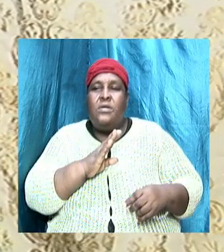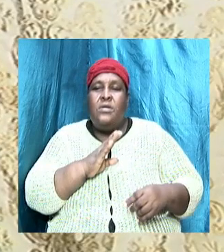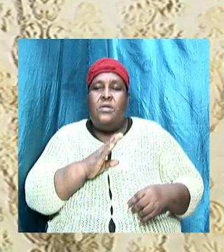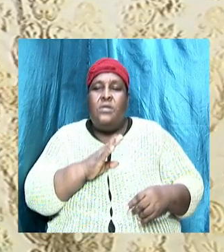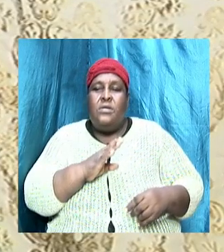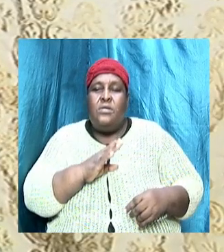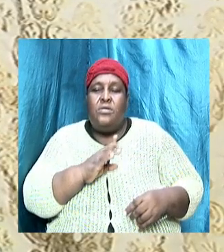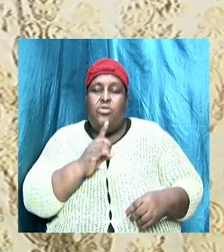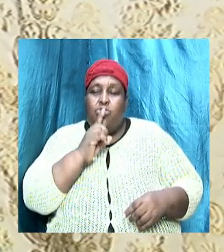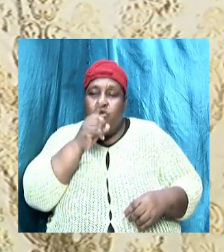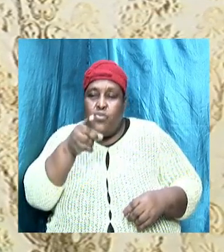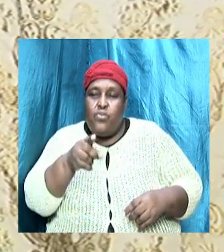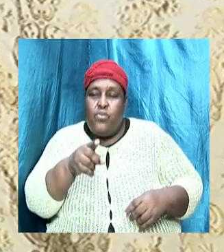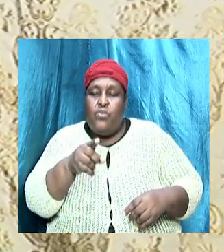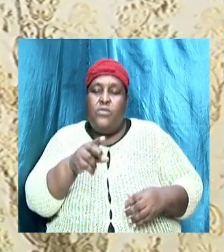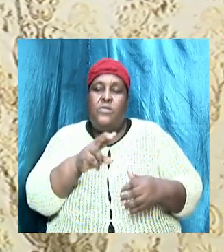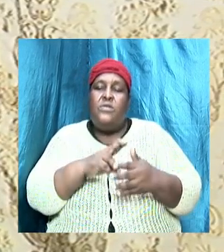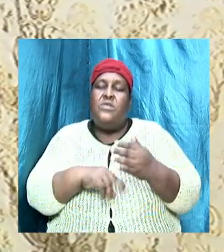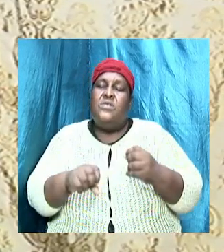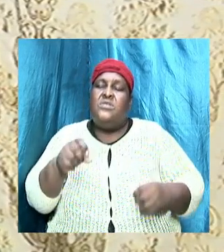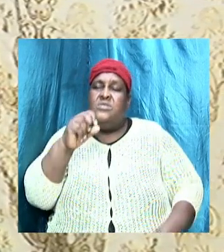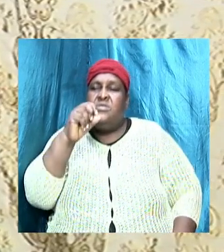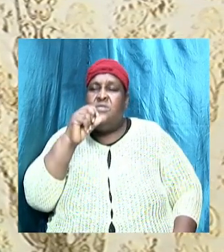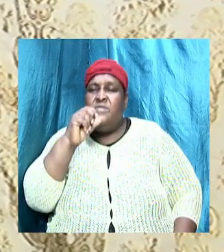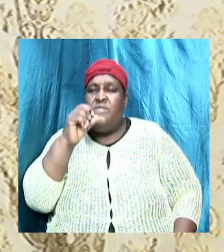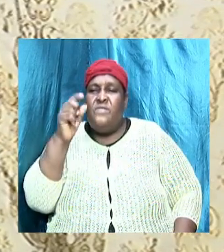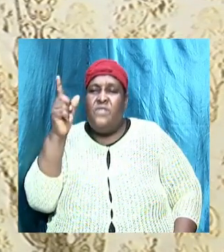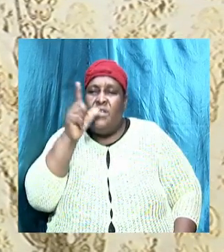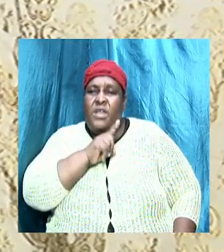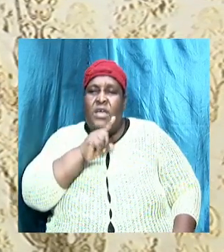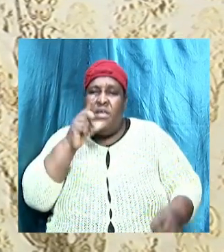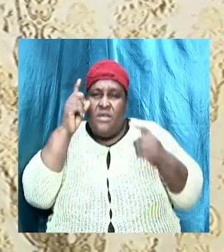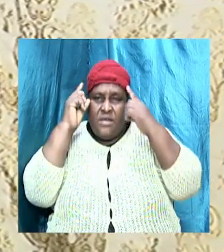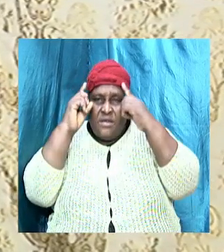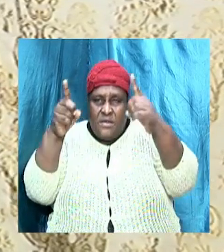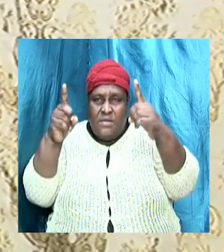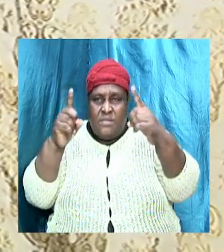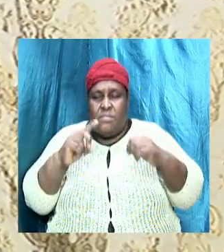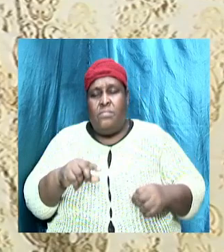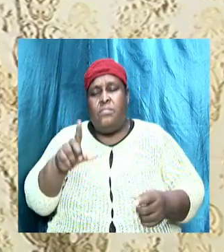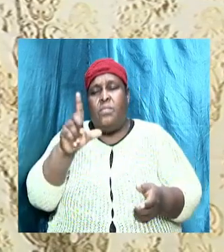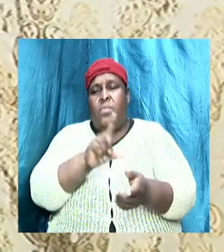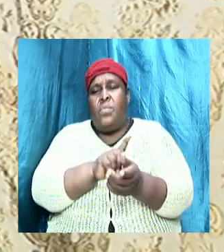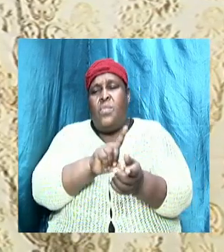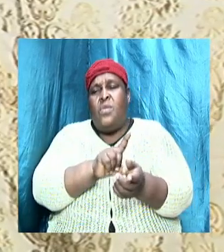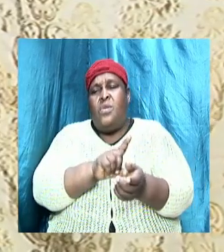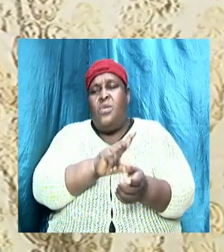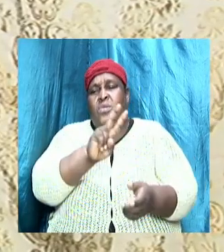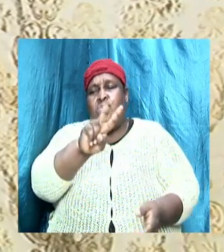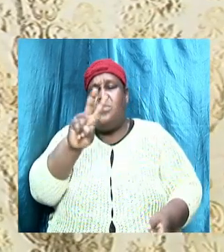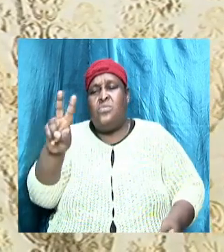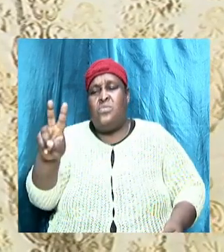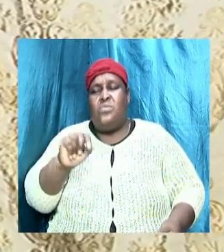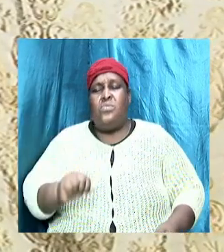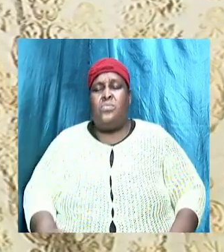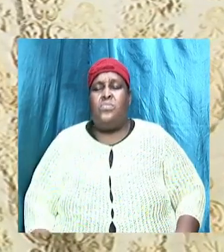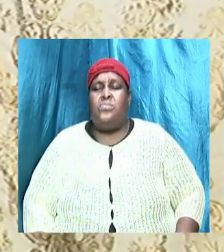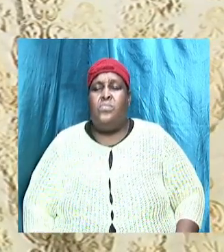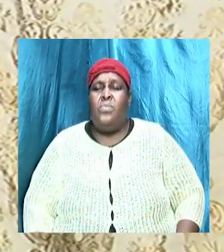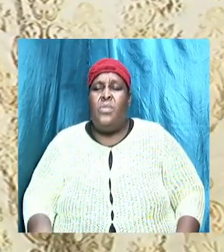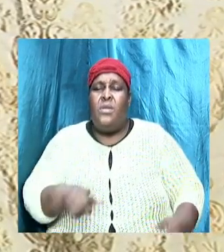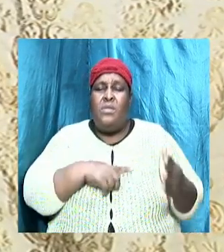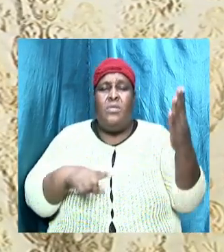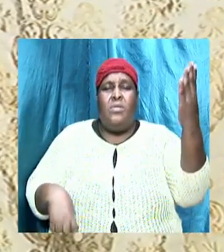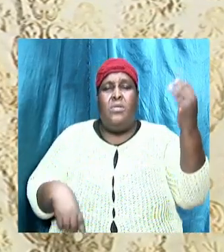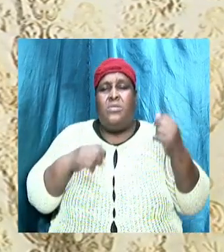false doctrine. And, you know, we must be aware in Luke 22, 31 to 32. The Lord